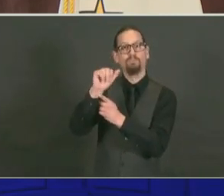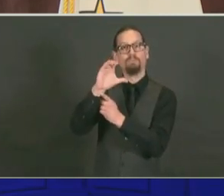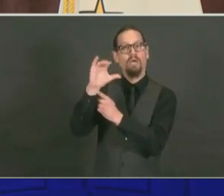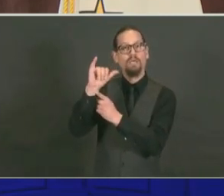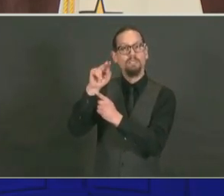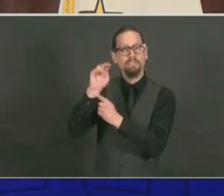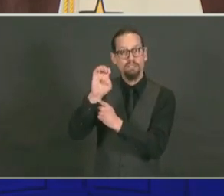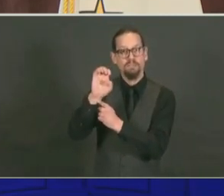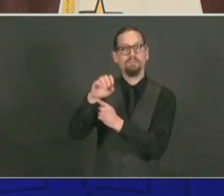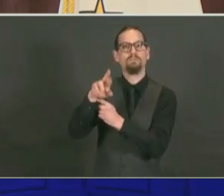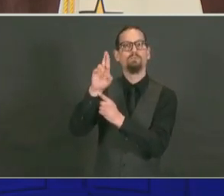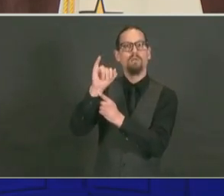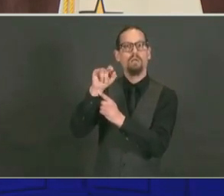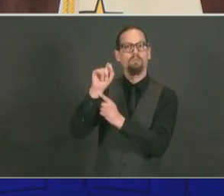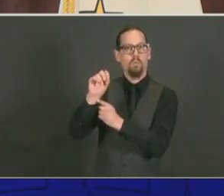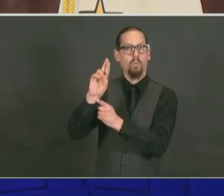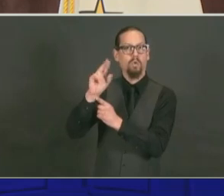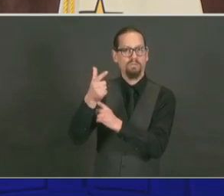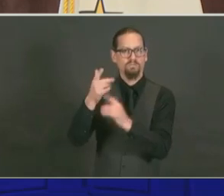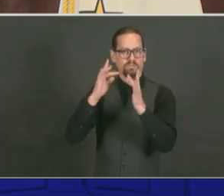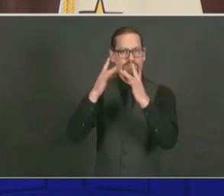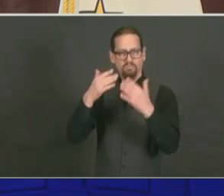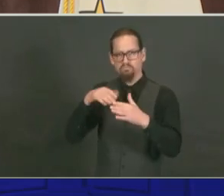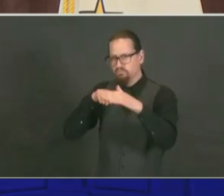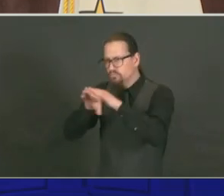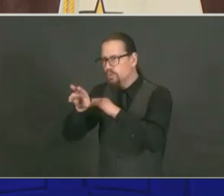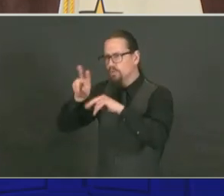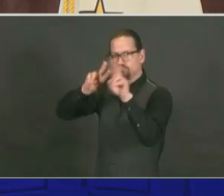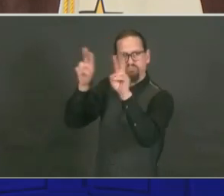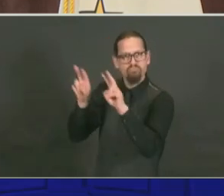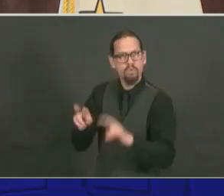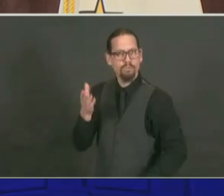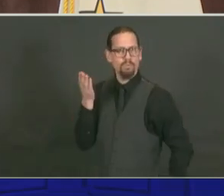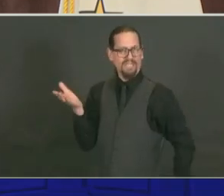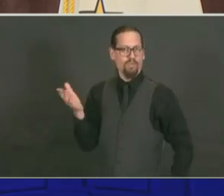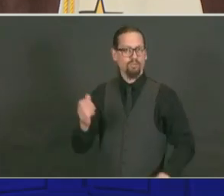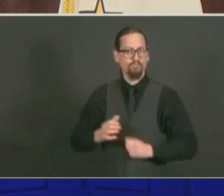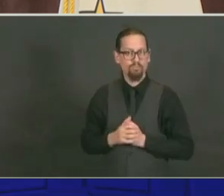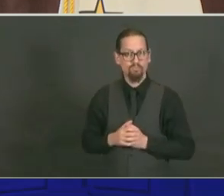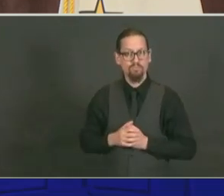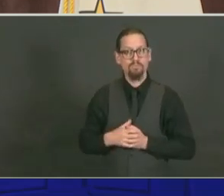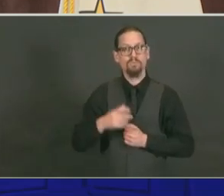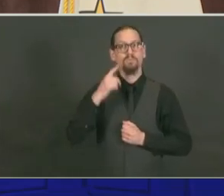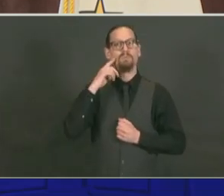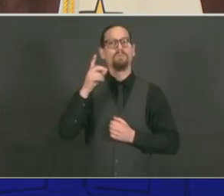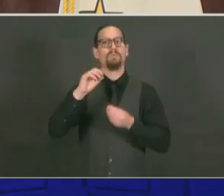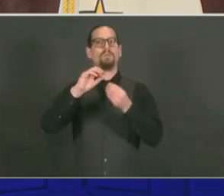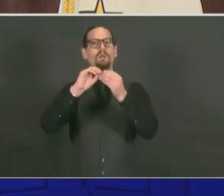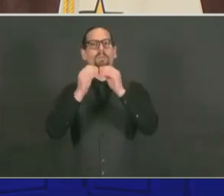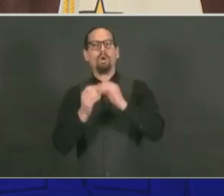case data, we had 698 new cases yesterday of 20